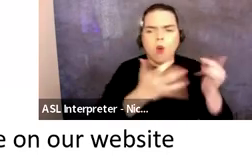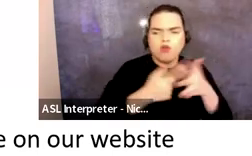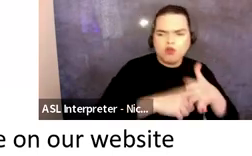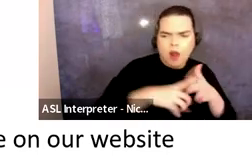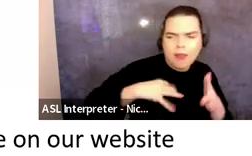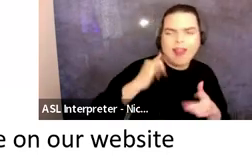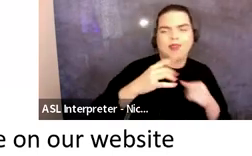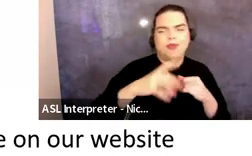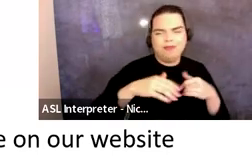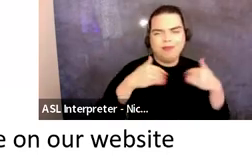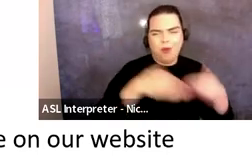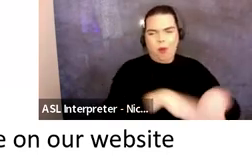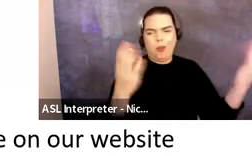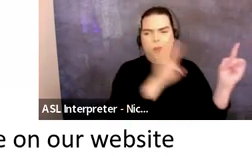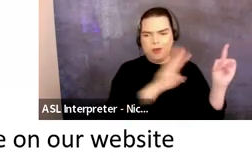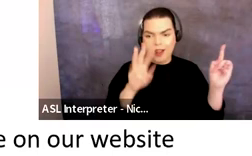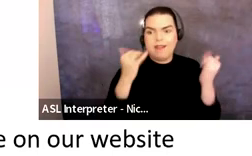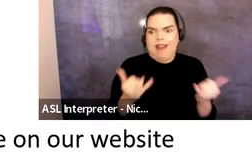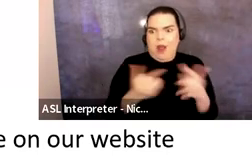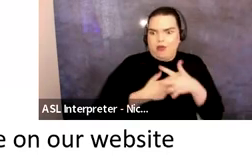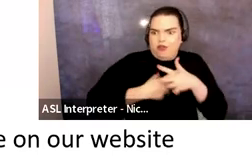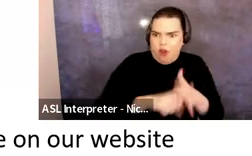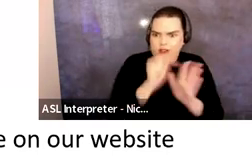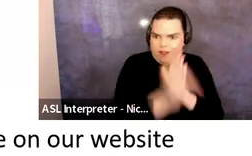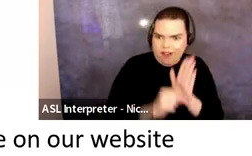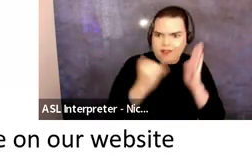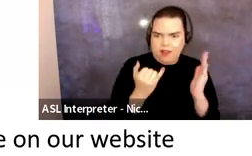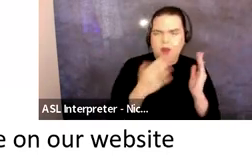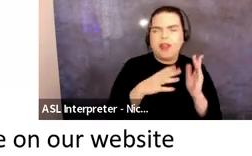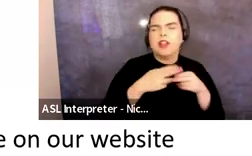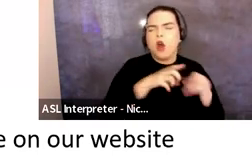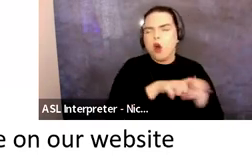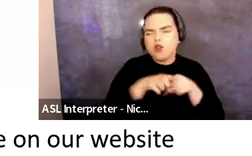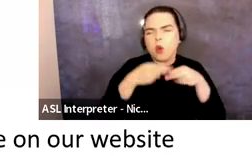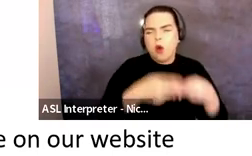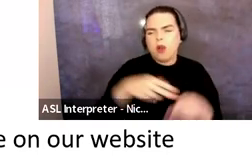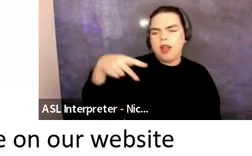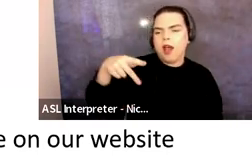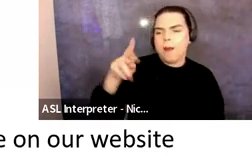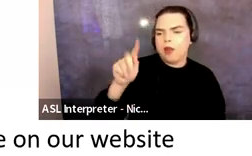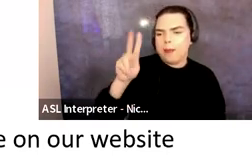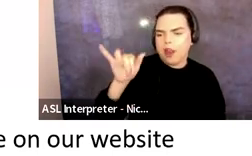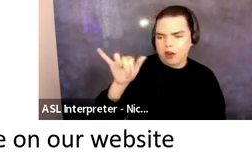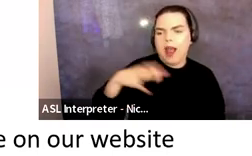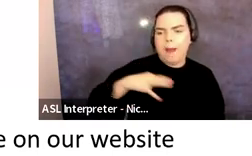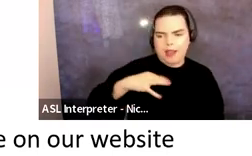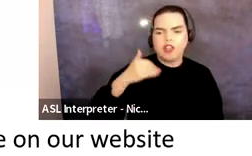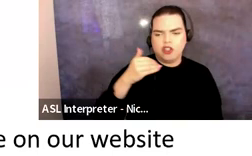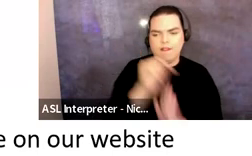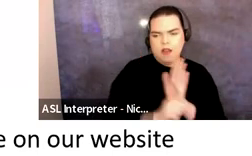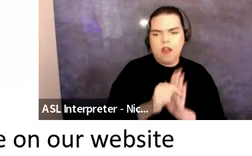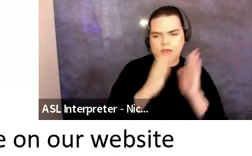That is the phase we are currently in. It is also known as the preliminary application phase. September 27,